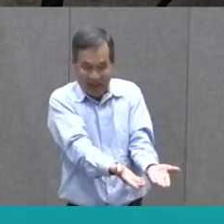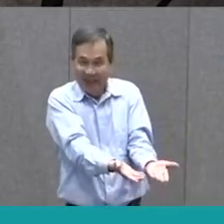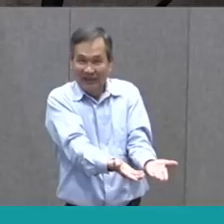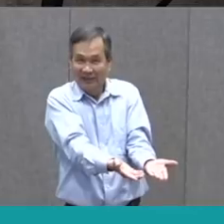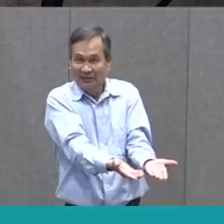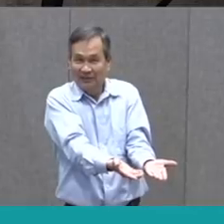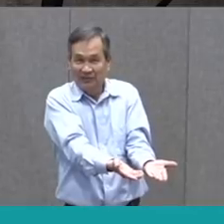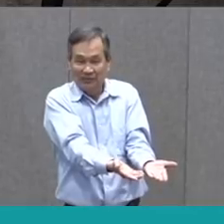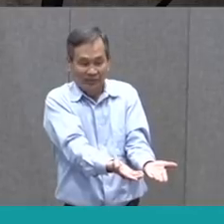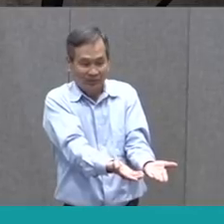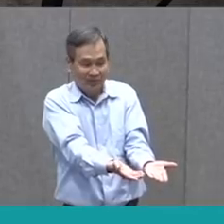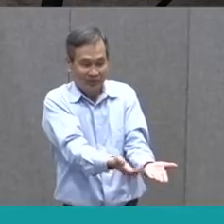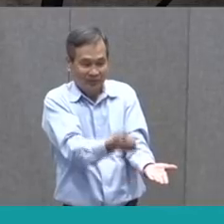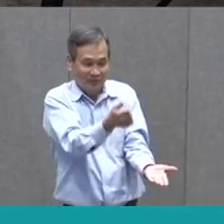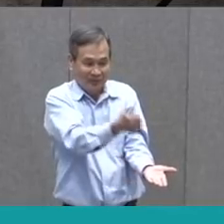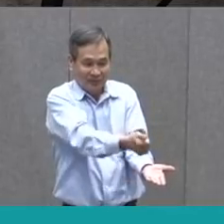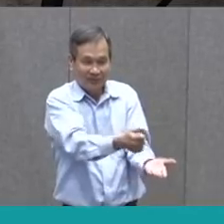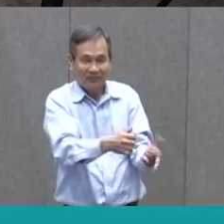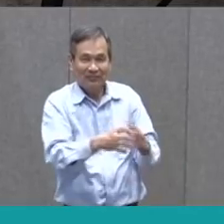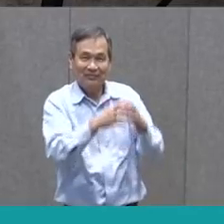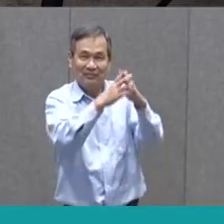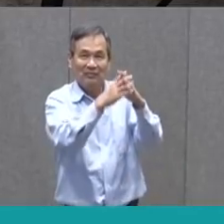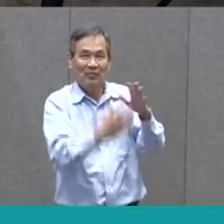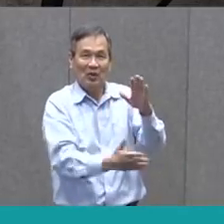just work.